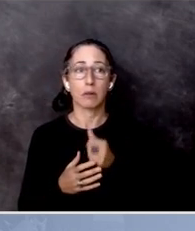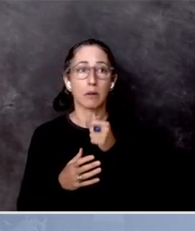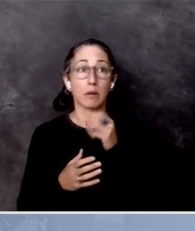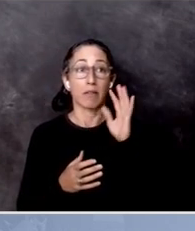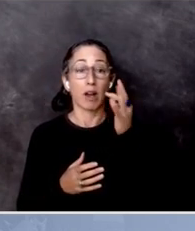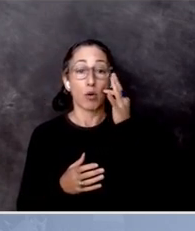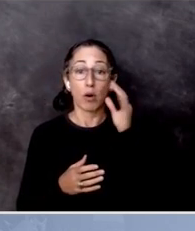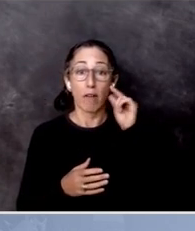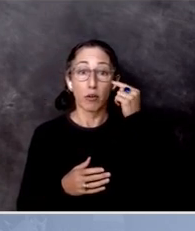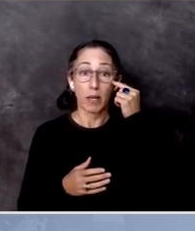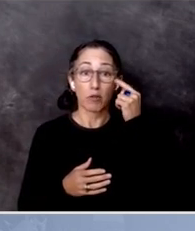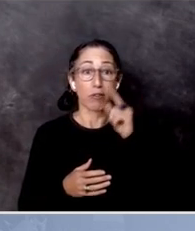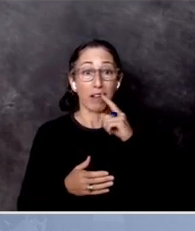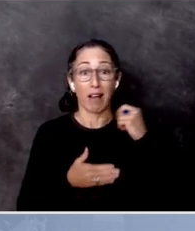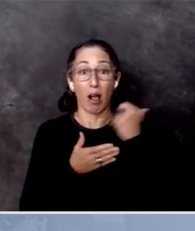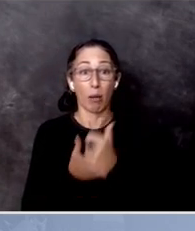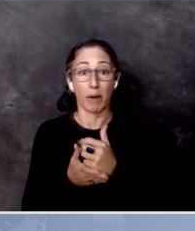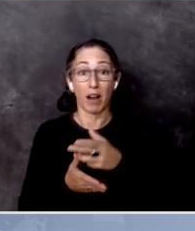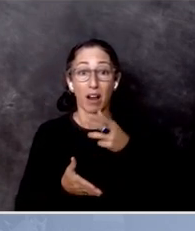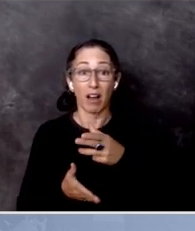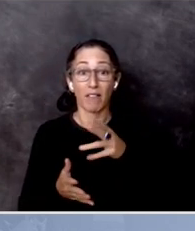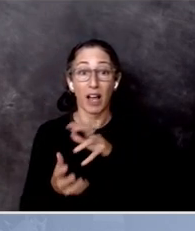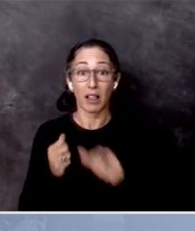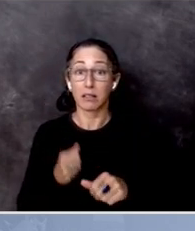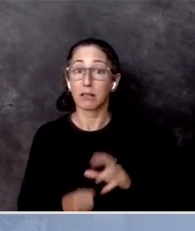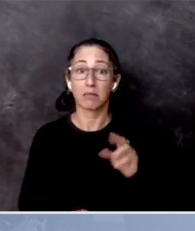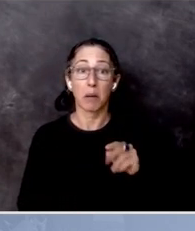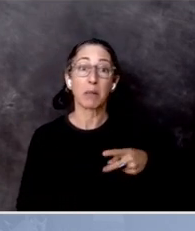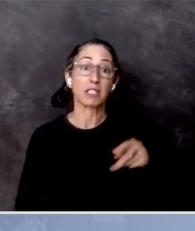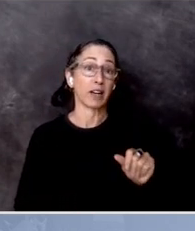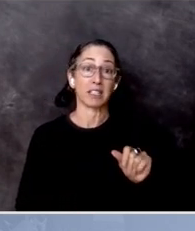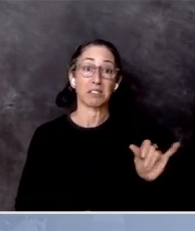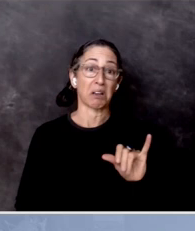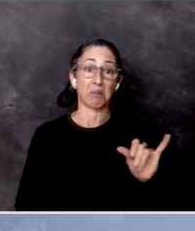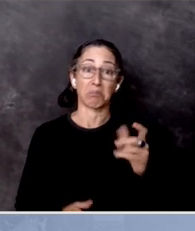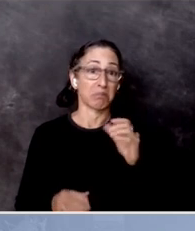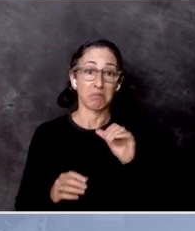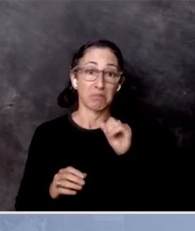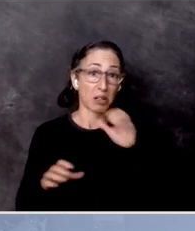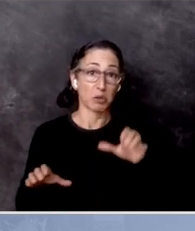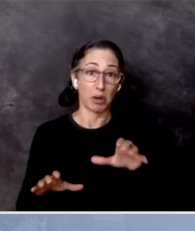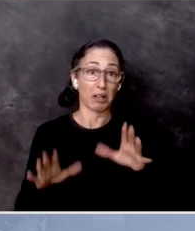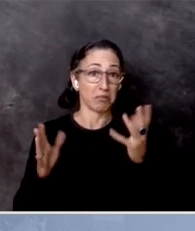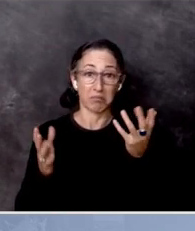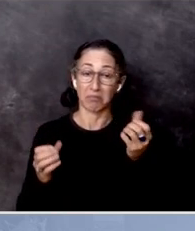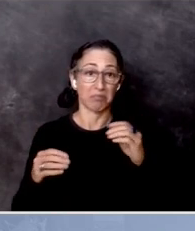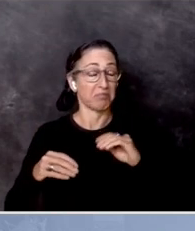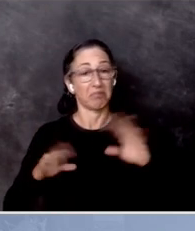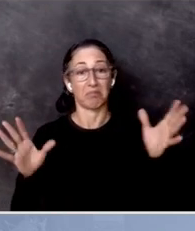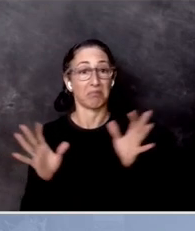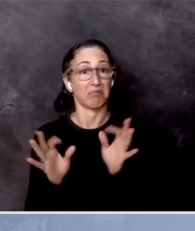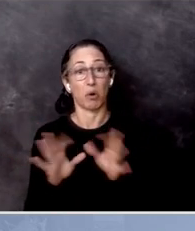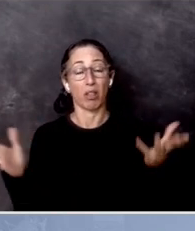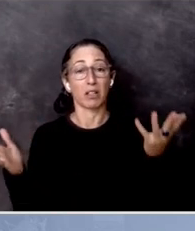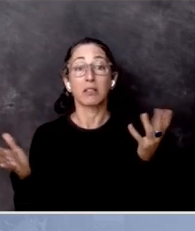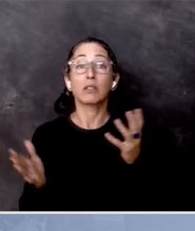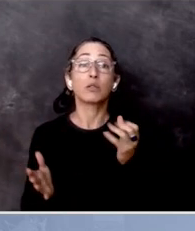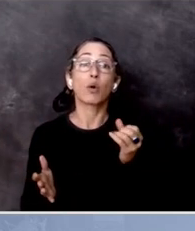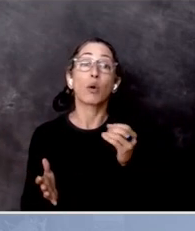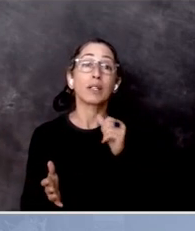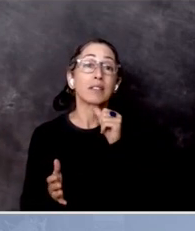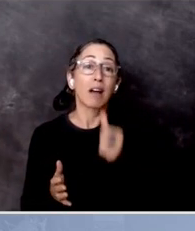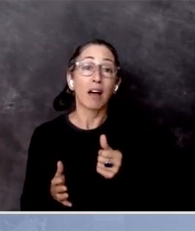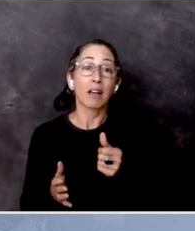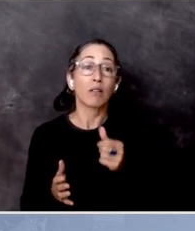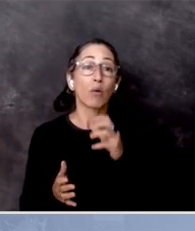about gun violence. Quite frankly, it's not a lot Pennsylvania state government's doing about it either. And people were concerned about that. And they're saying that it's not so much older